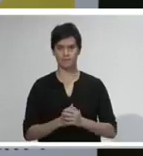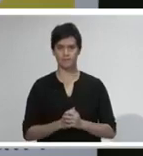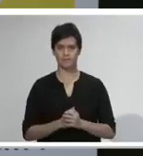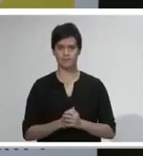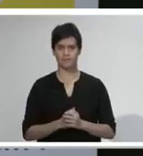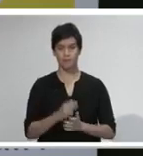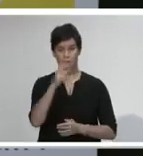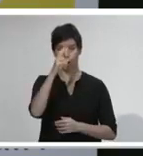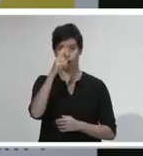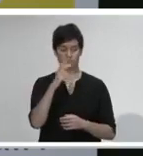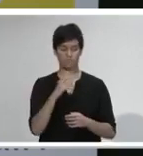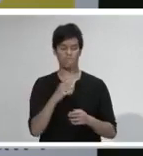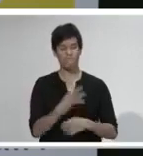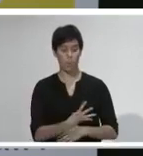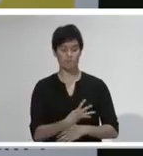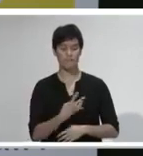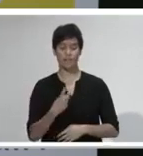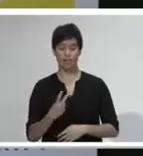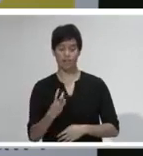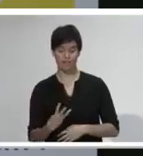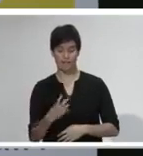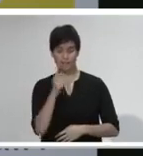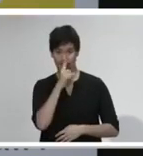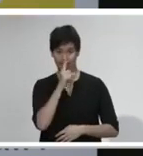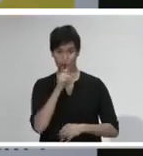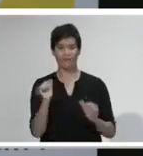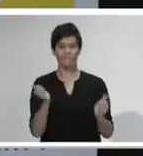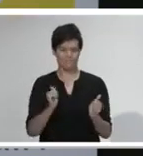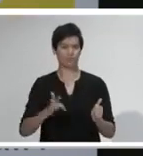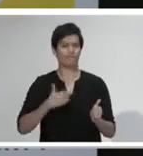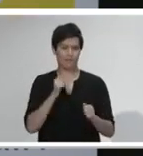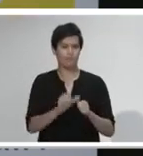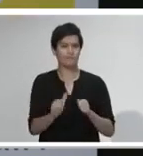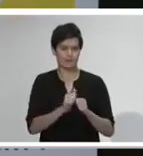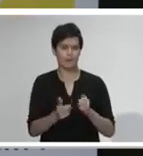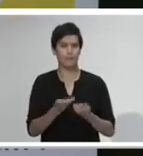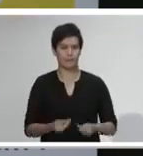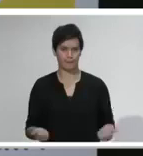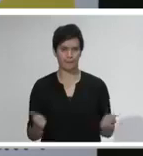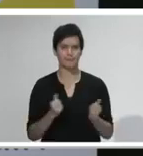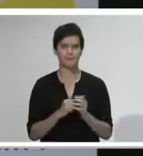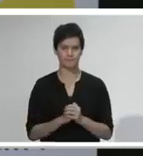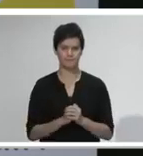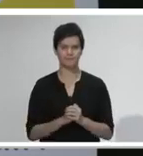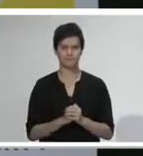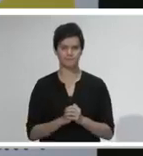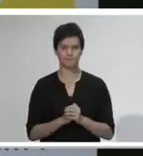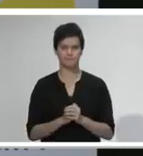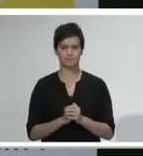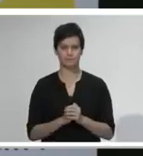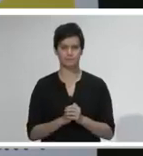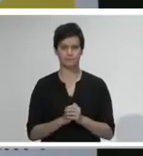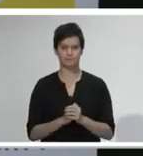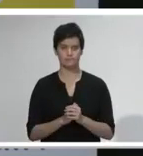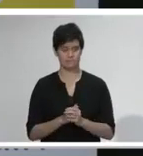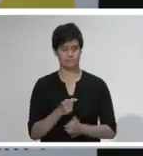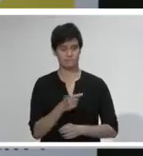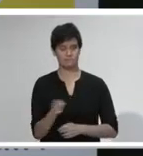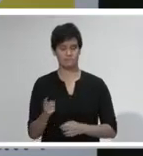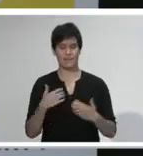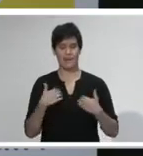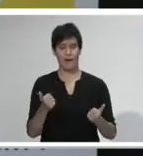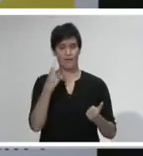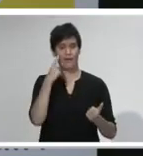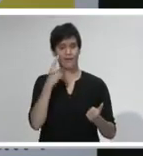43 of them have recovered. Of our total cases, 50% were infected in the workplace, either from